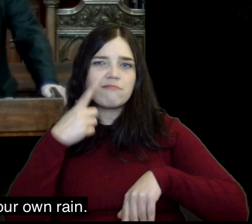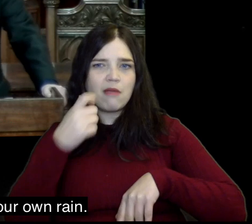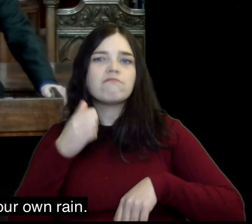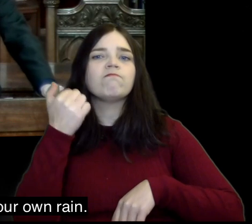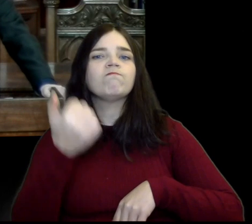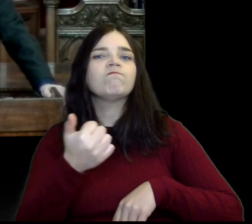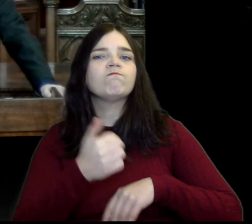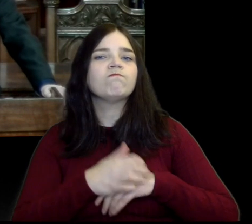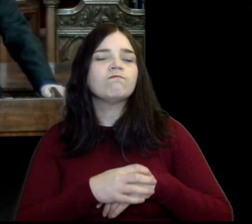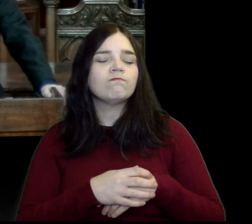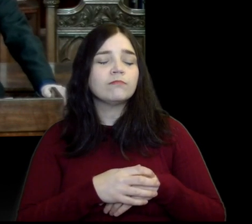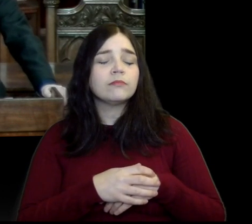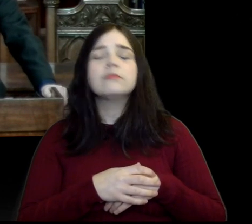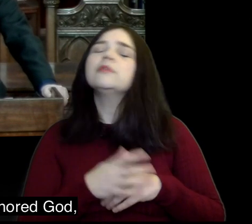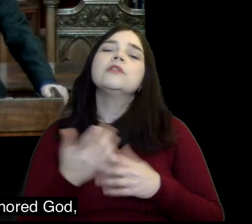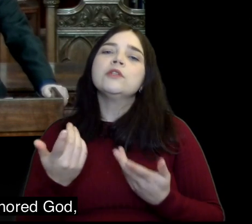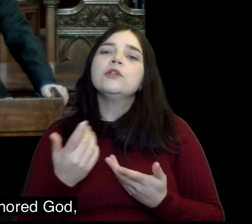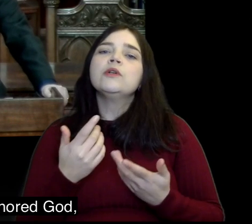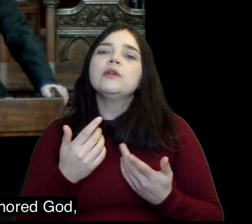we can even provide our own reign